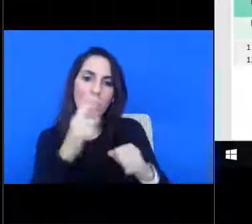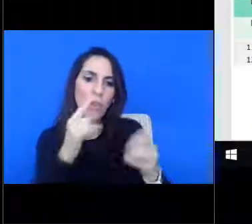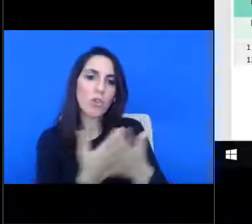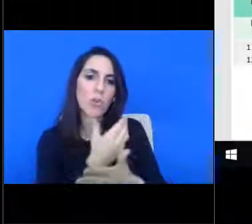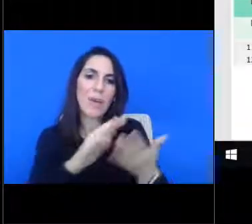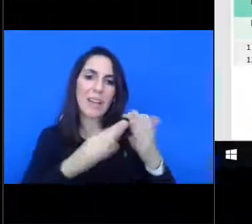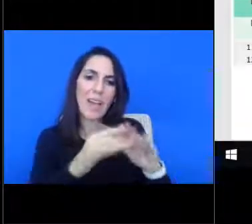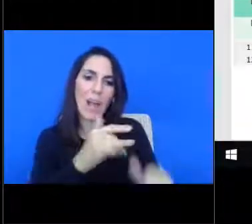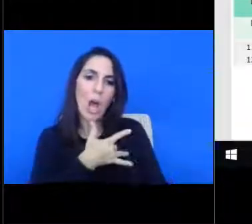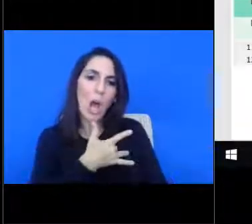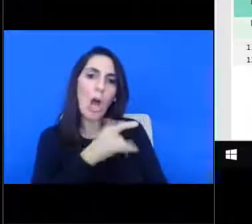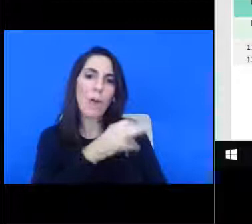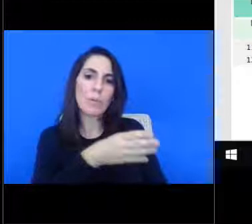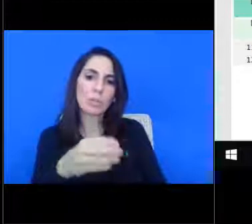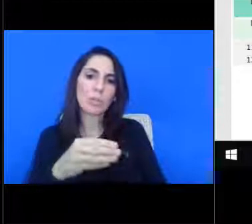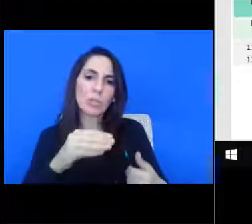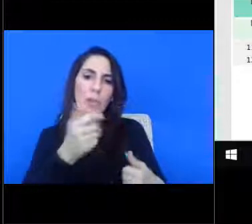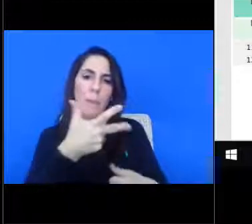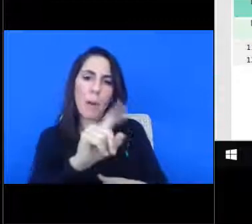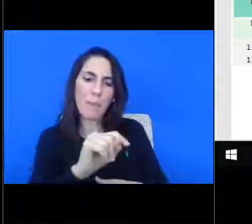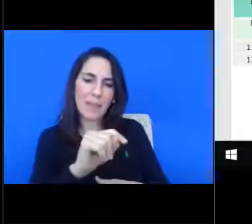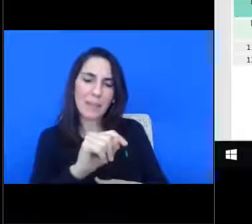community, the heart of Wayne Apartments, um,